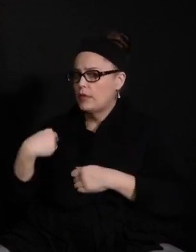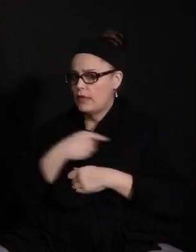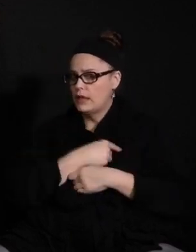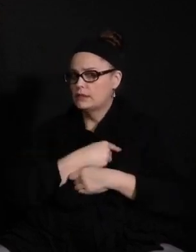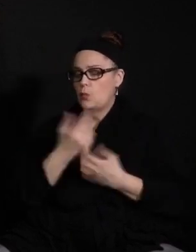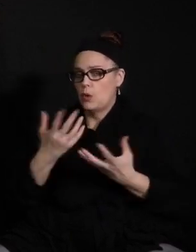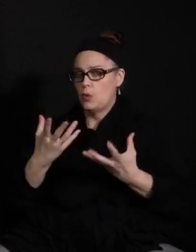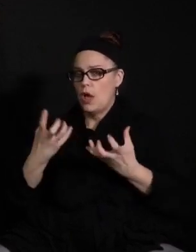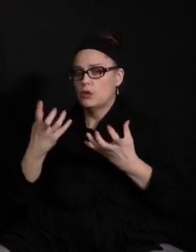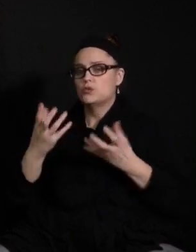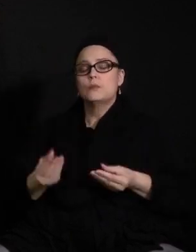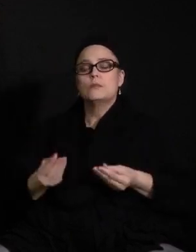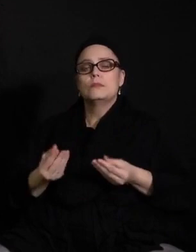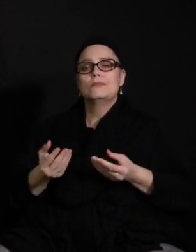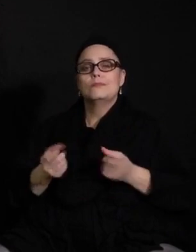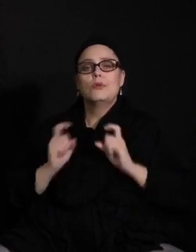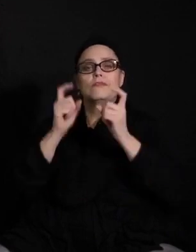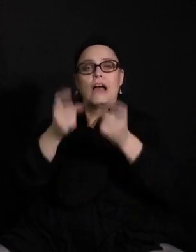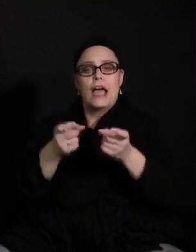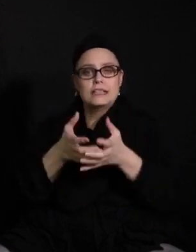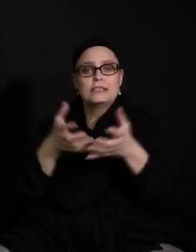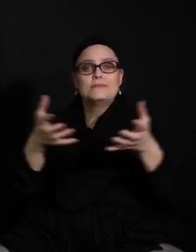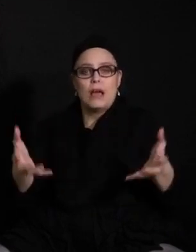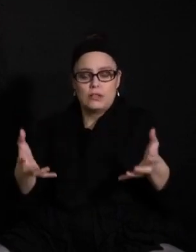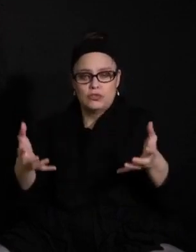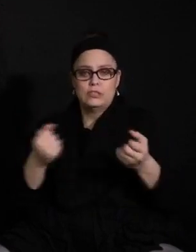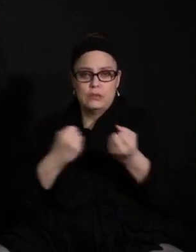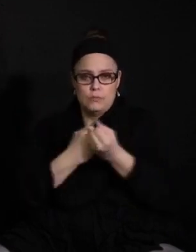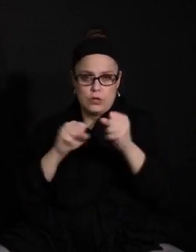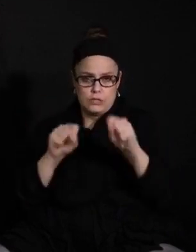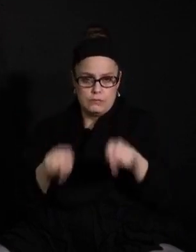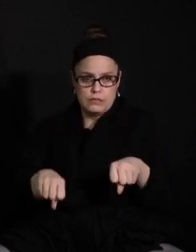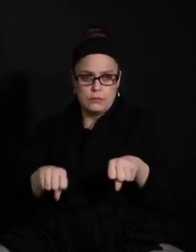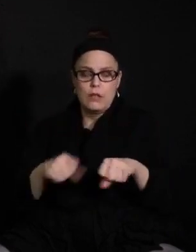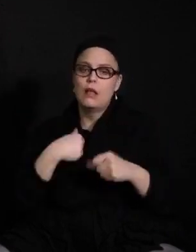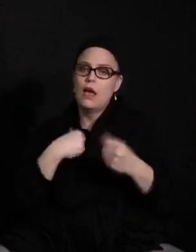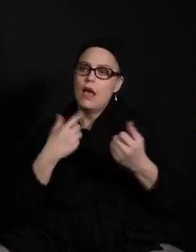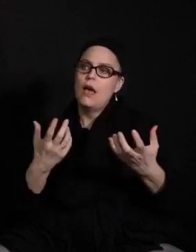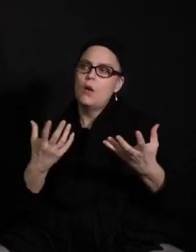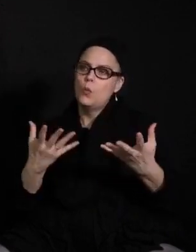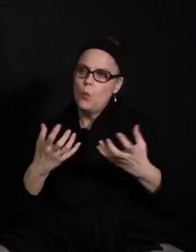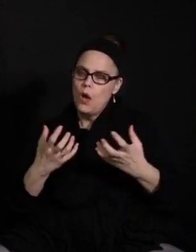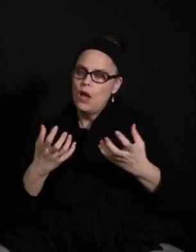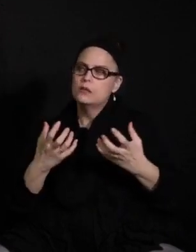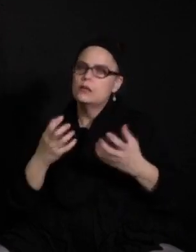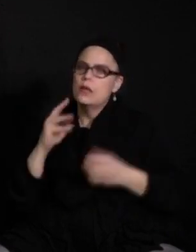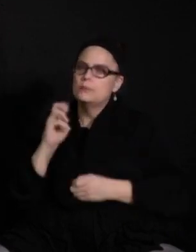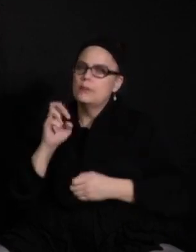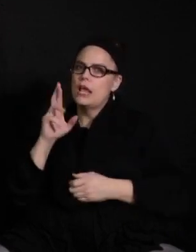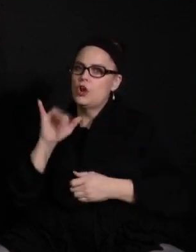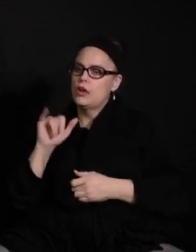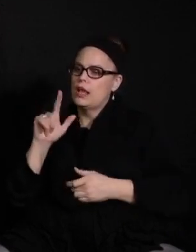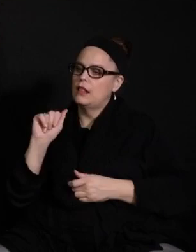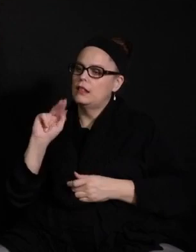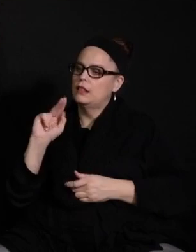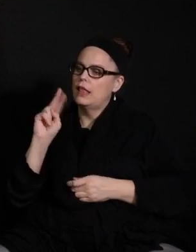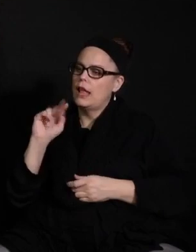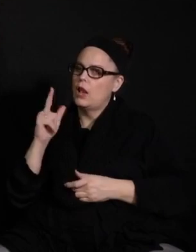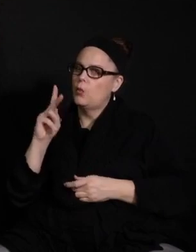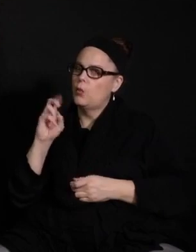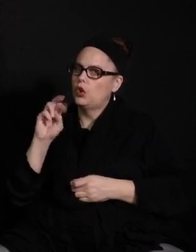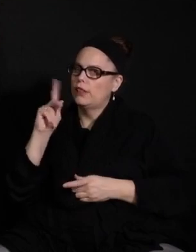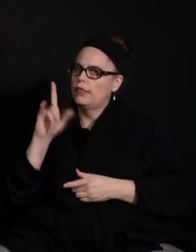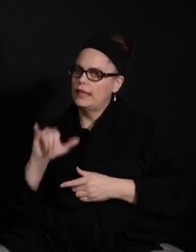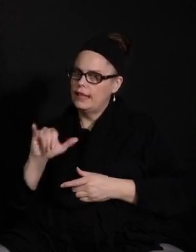able to provide you as much support and information as possible. So I do want to have Mary Langworthy address some of the